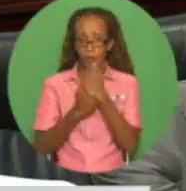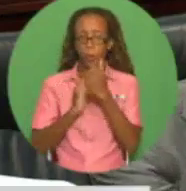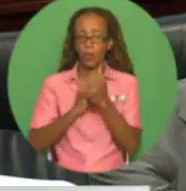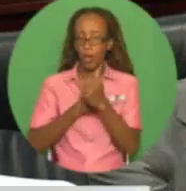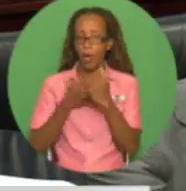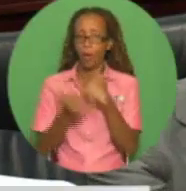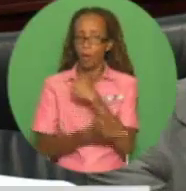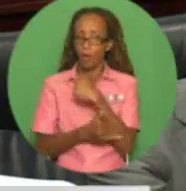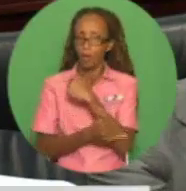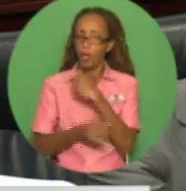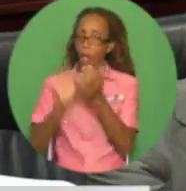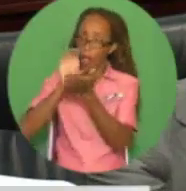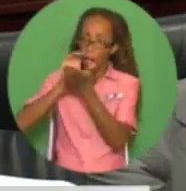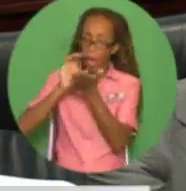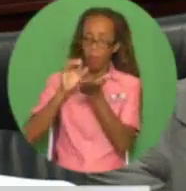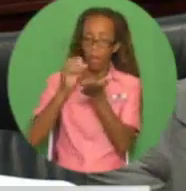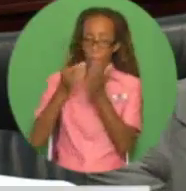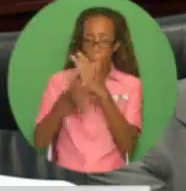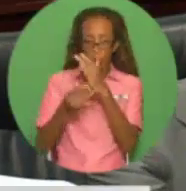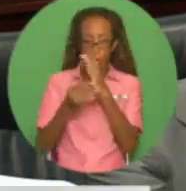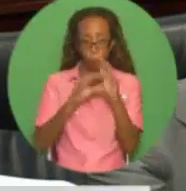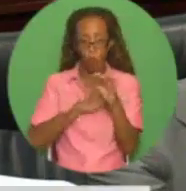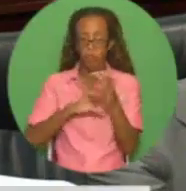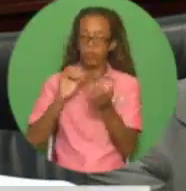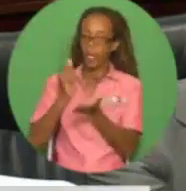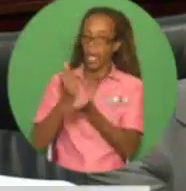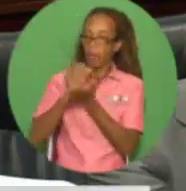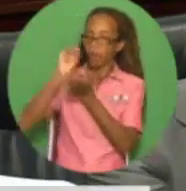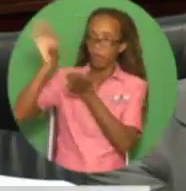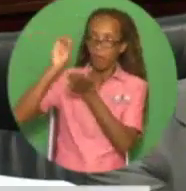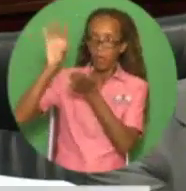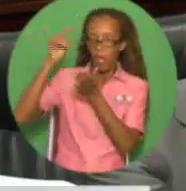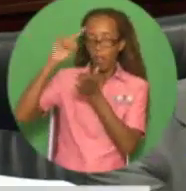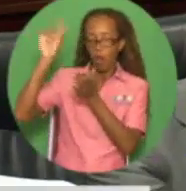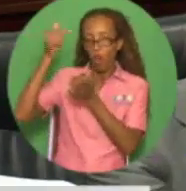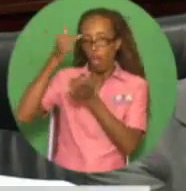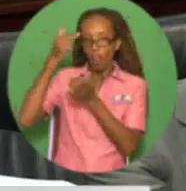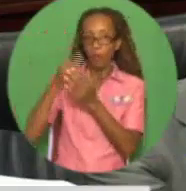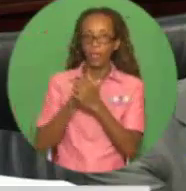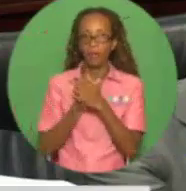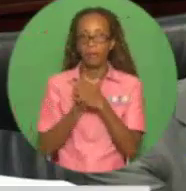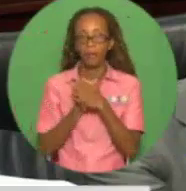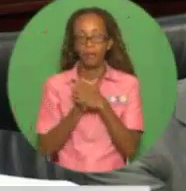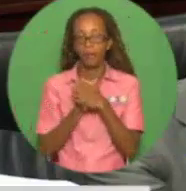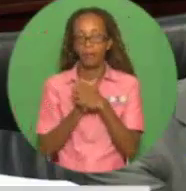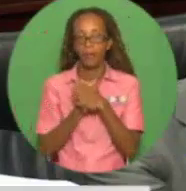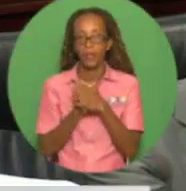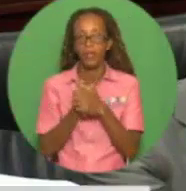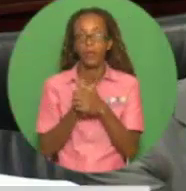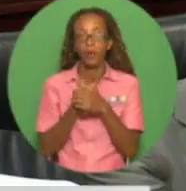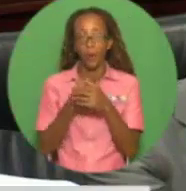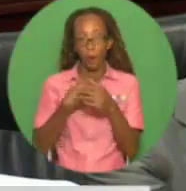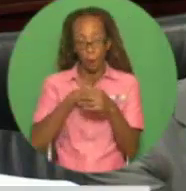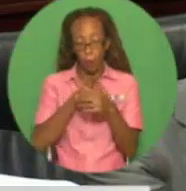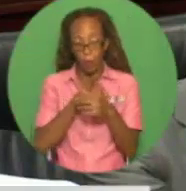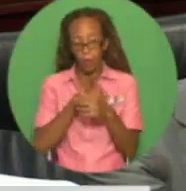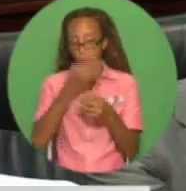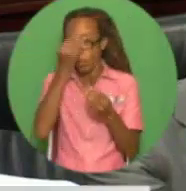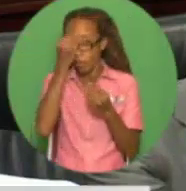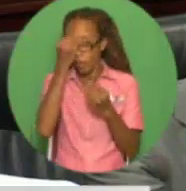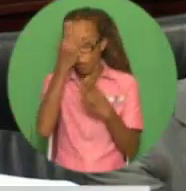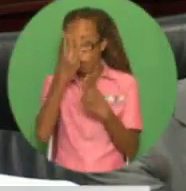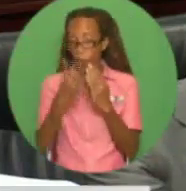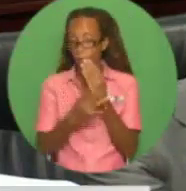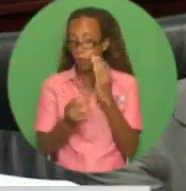the Treasury. May I also point out that the company has advised that it will continue to be a significant earner